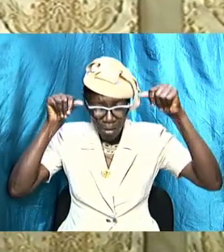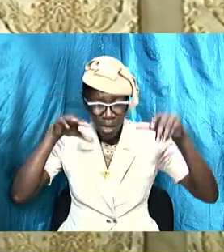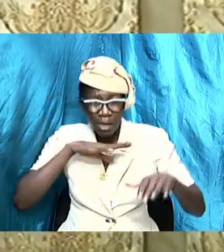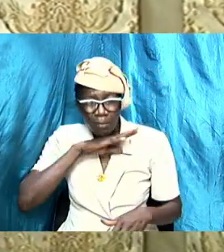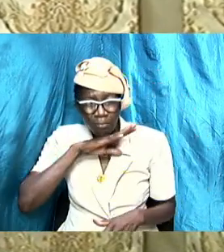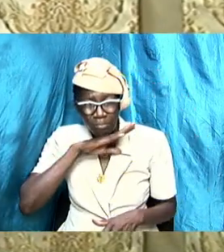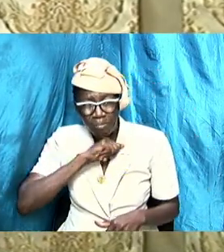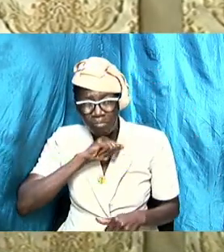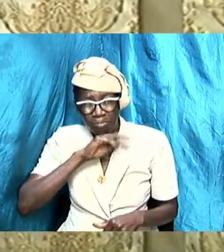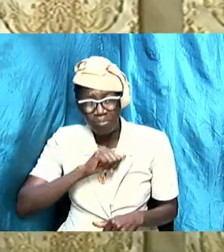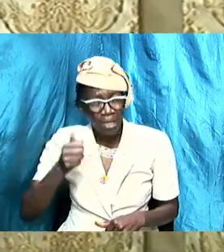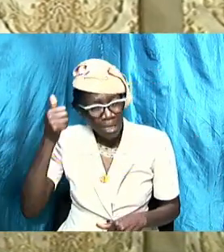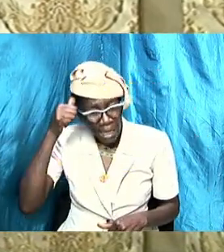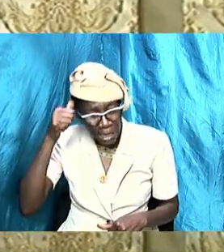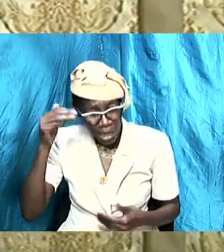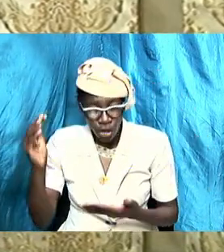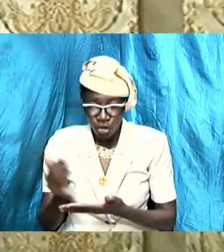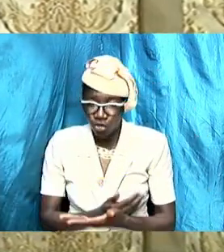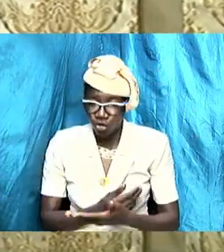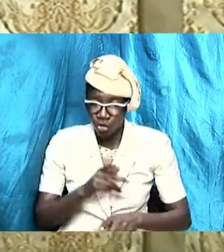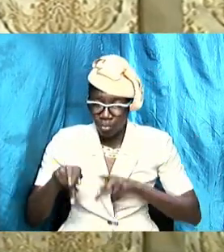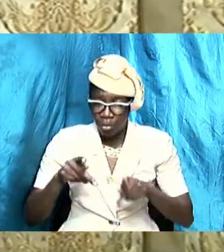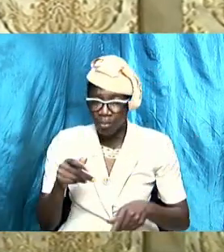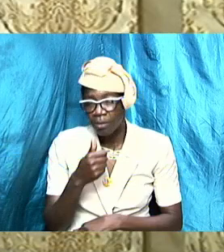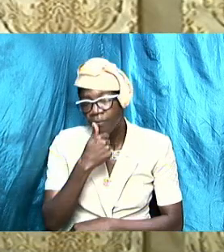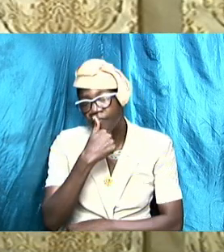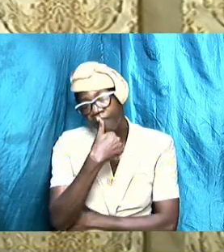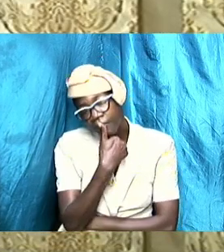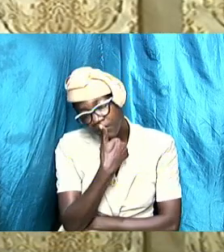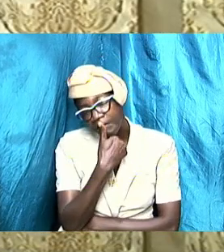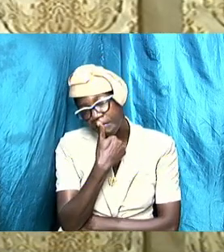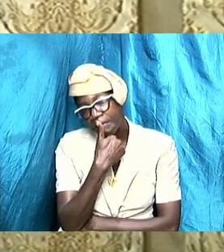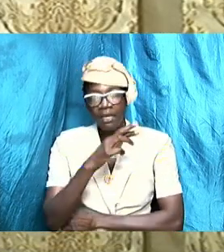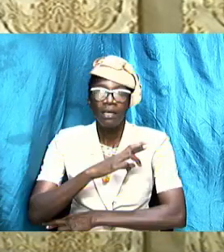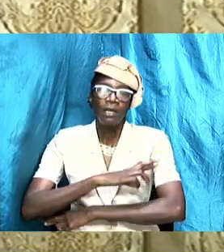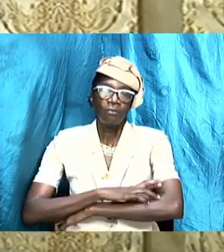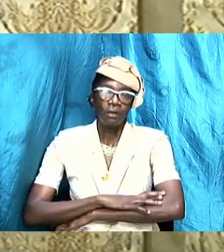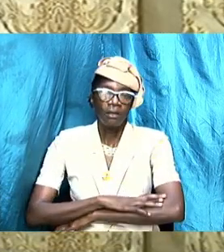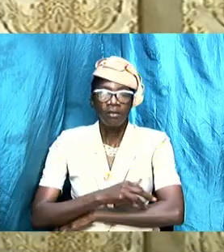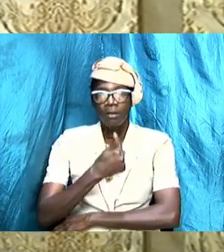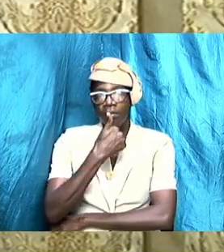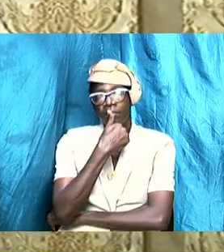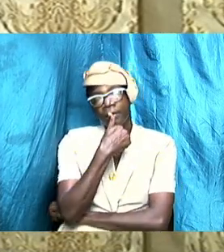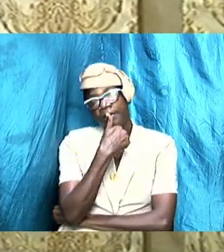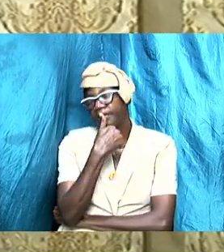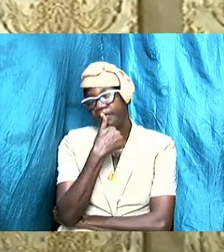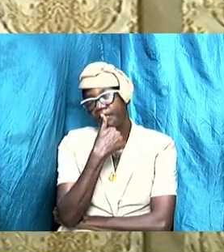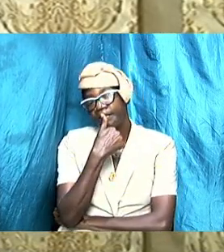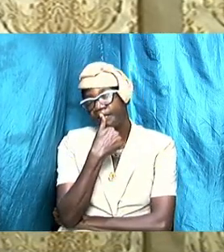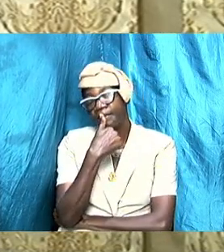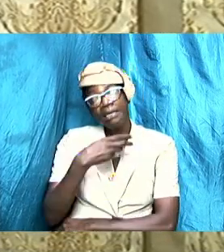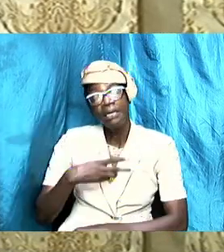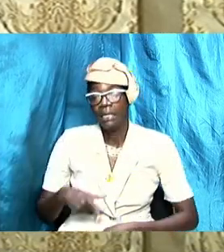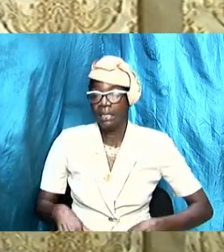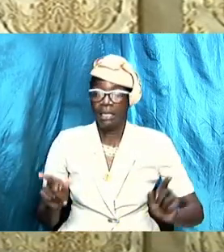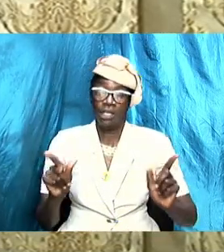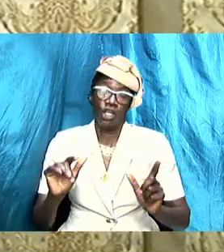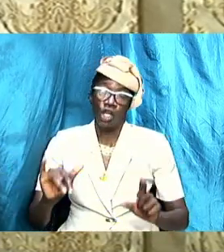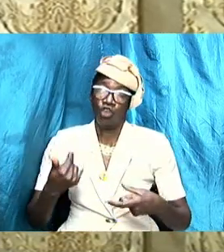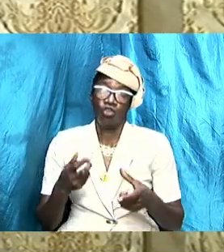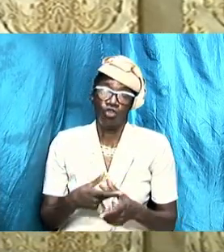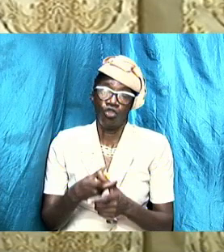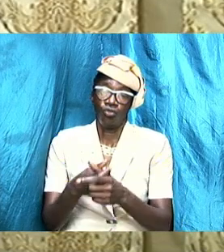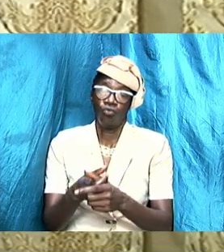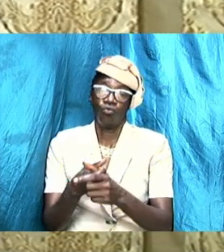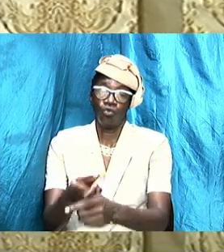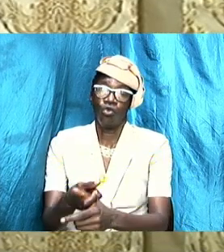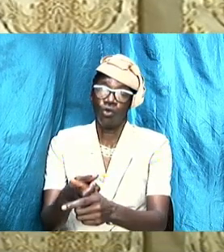been quiet and just let it rest and put on the silent treatment and say oh let it just run but whatever we did